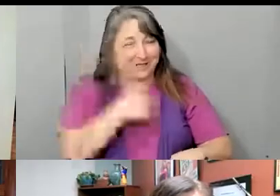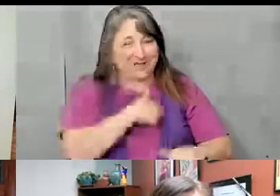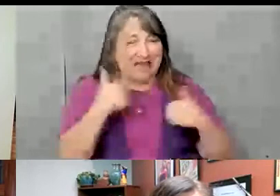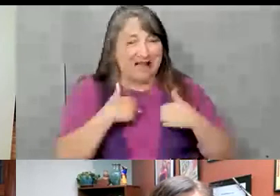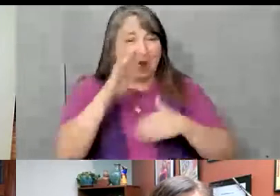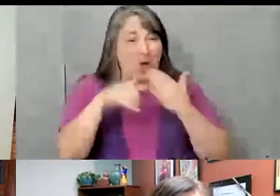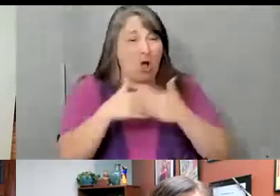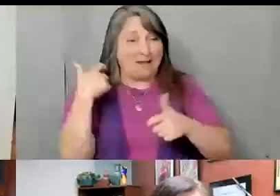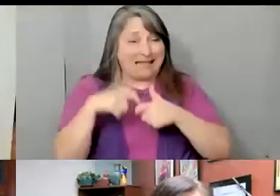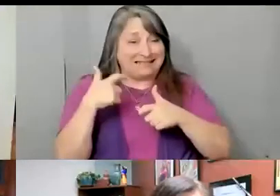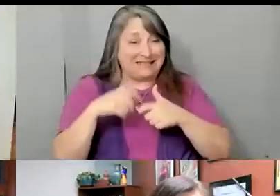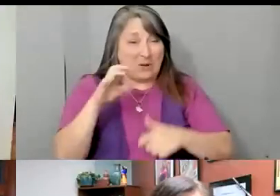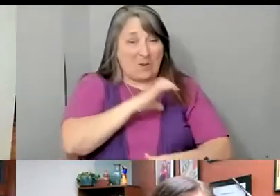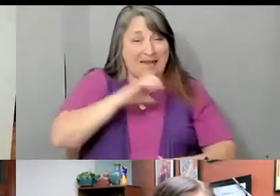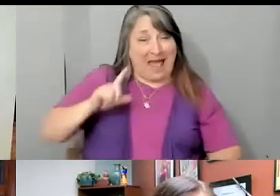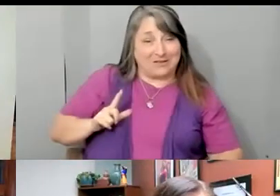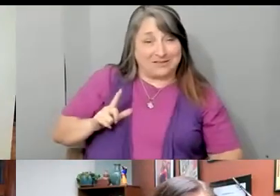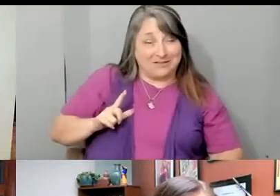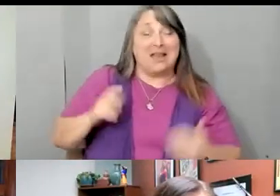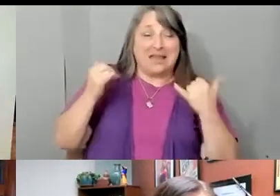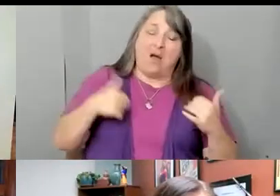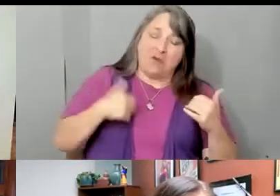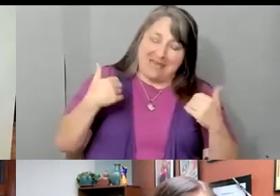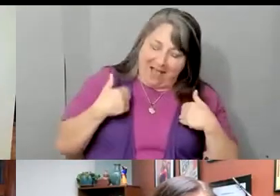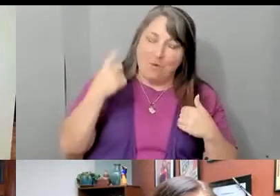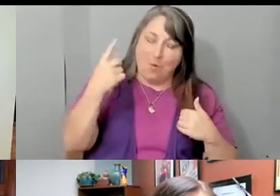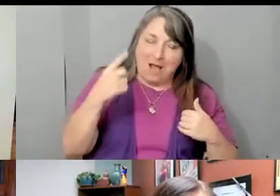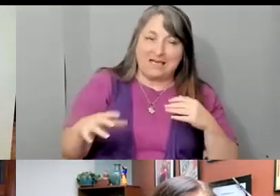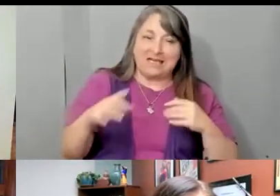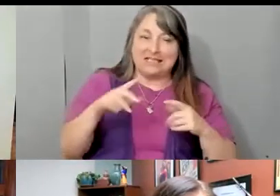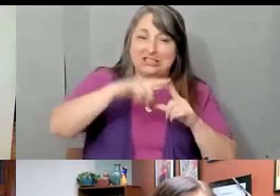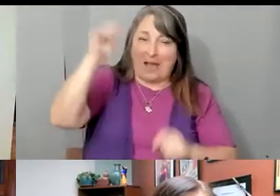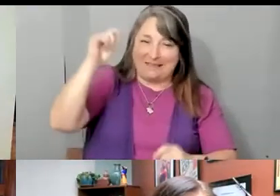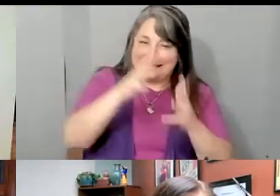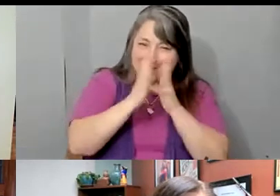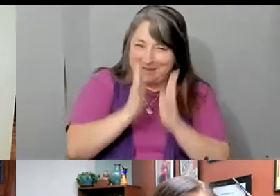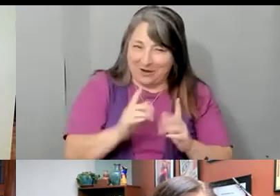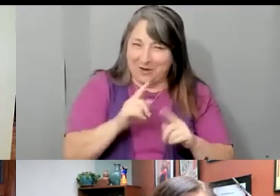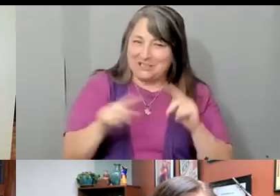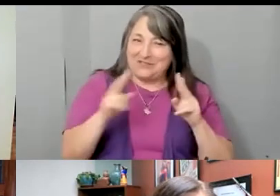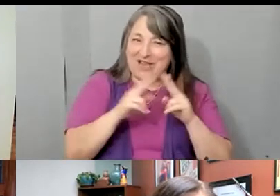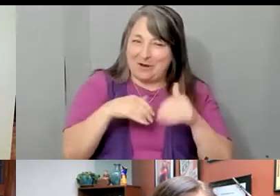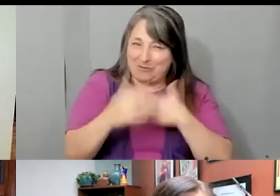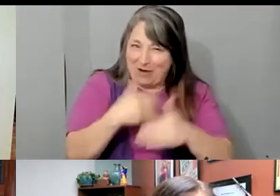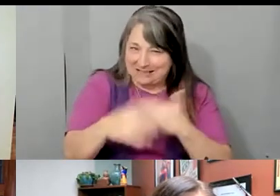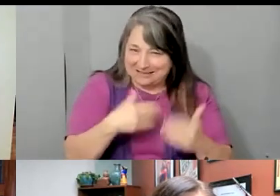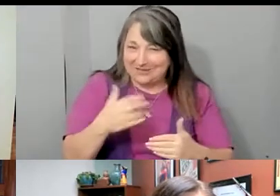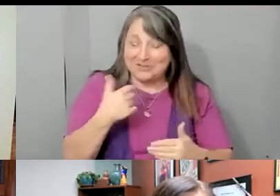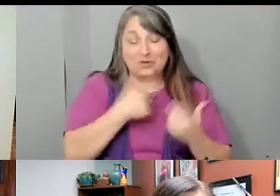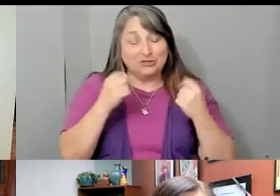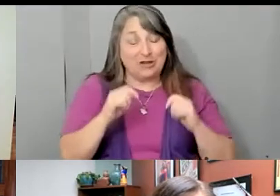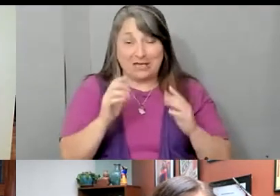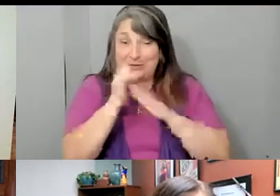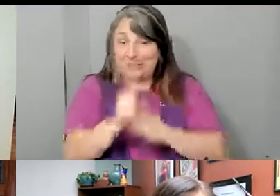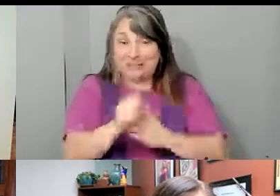very long time. is the first time we have one Vietnamese-American, but she's very progressive. And so, we're trying to lead by example.